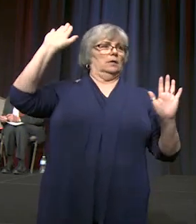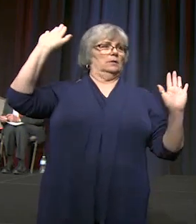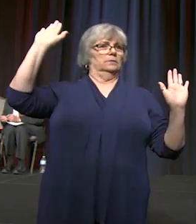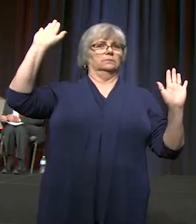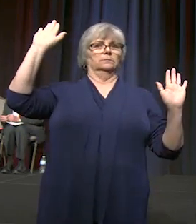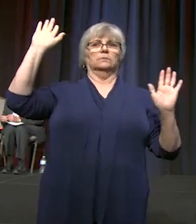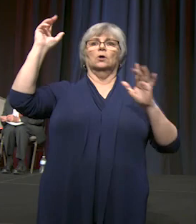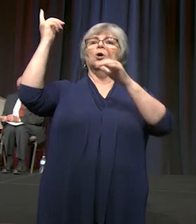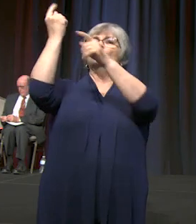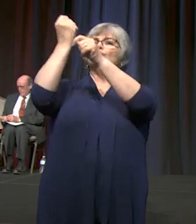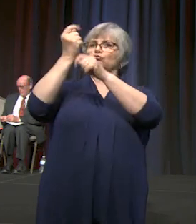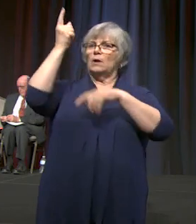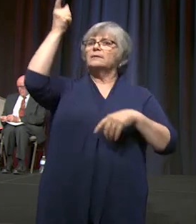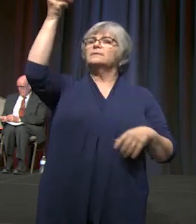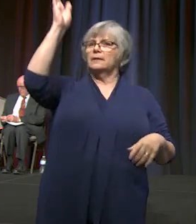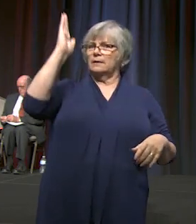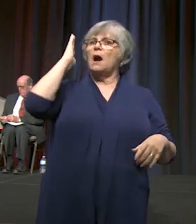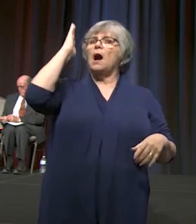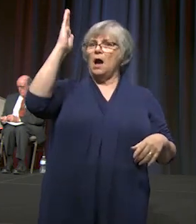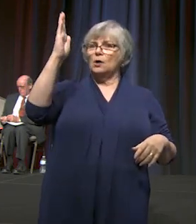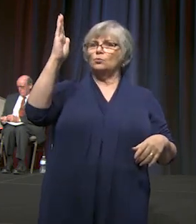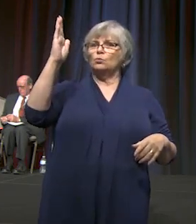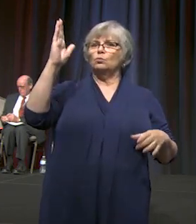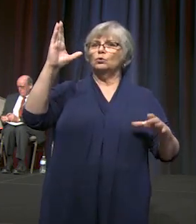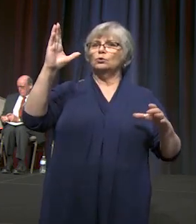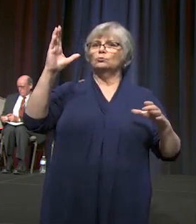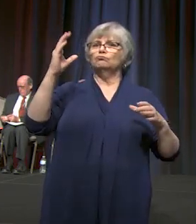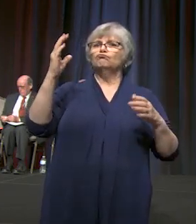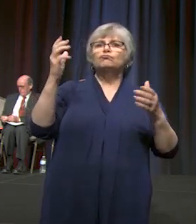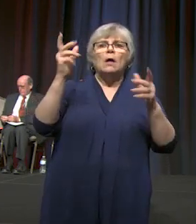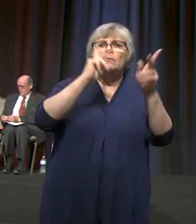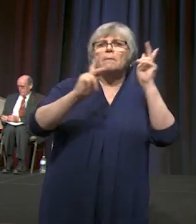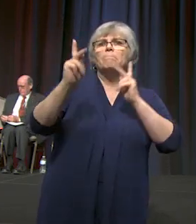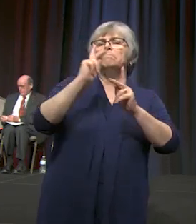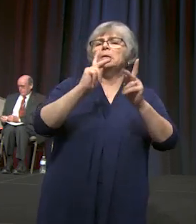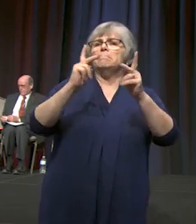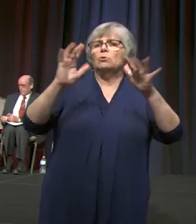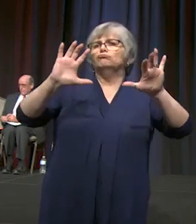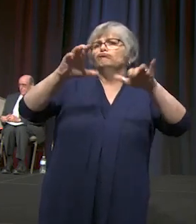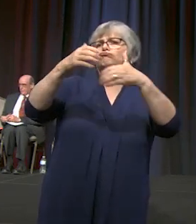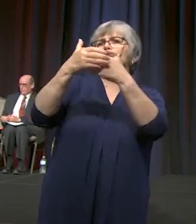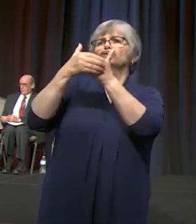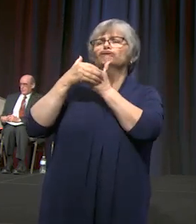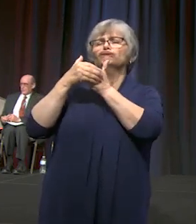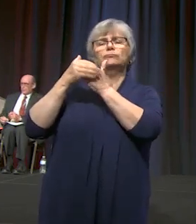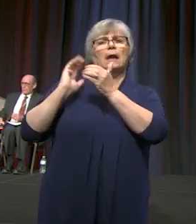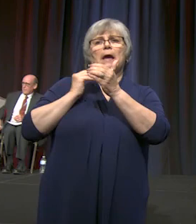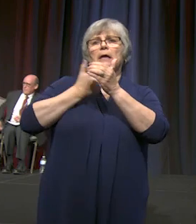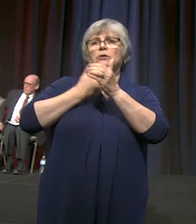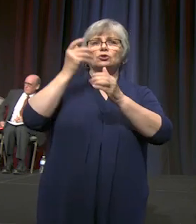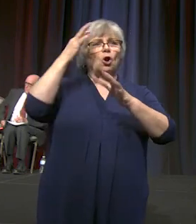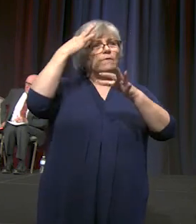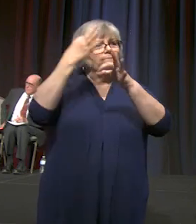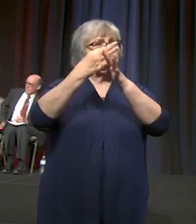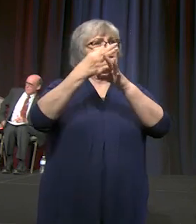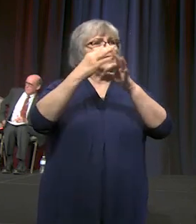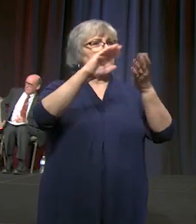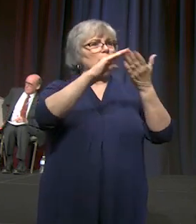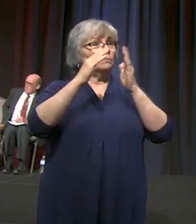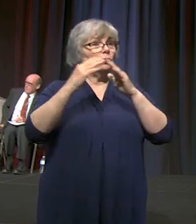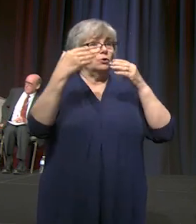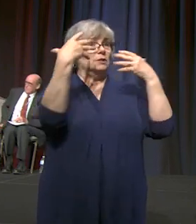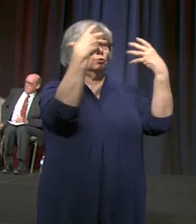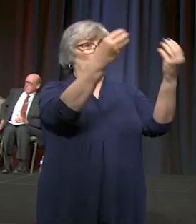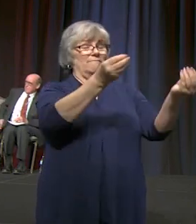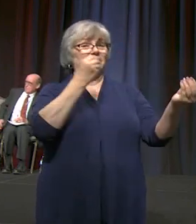trusting that God will hold the people and the situations and our faith communities that we have left at